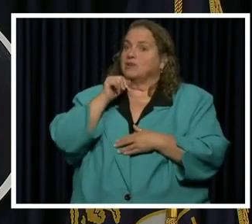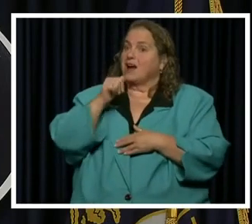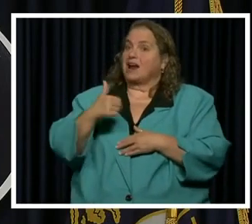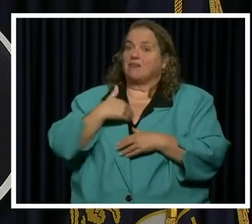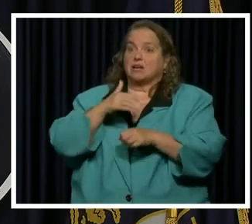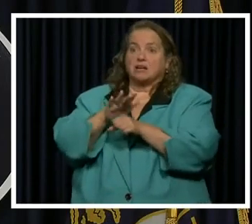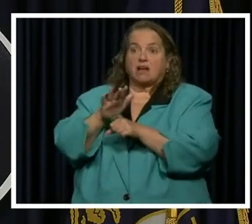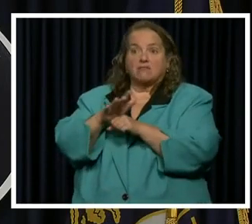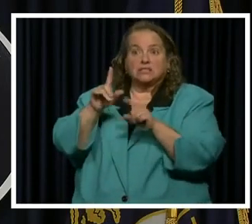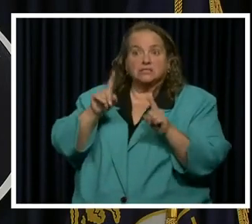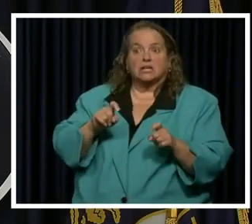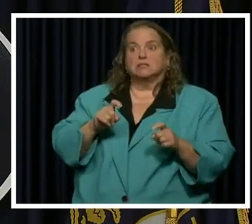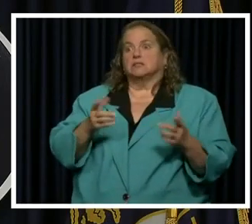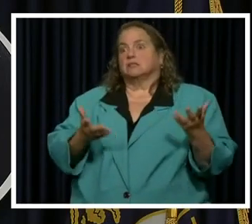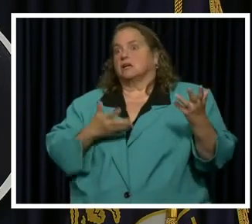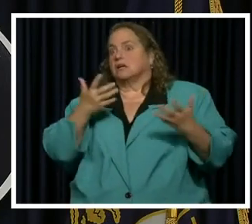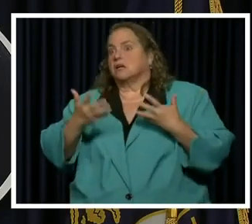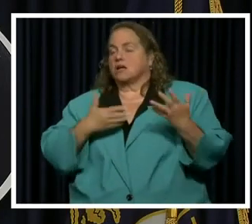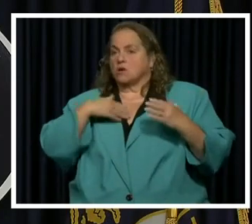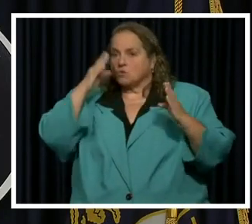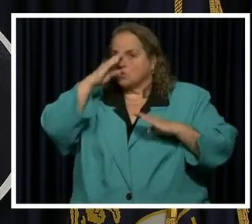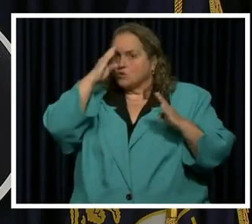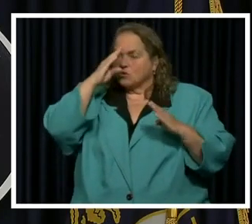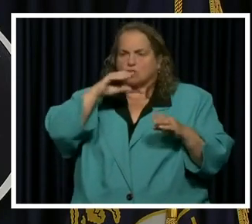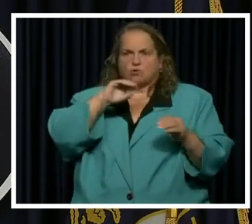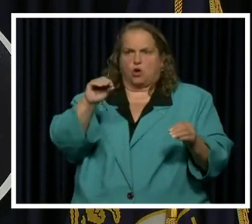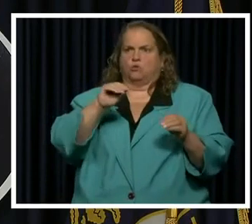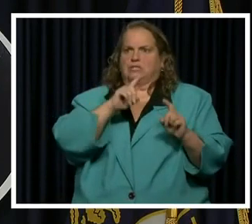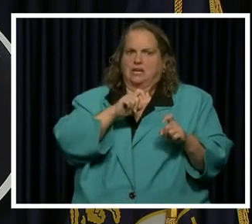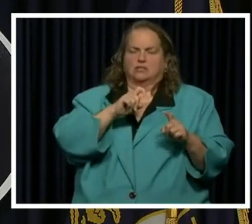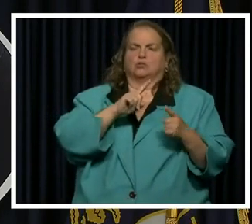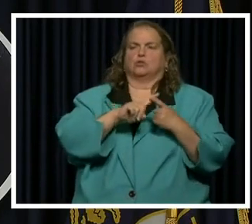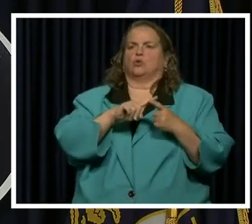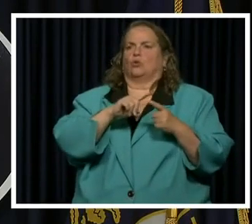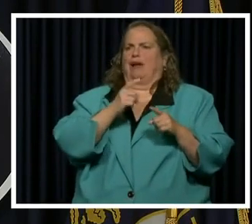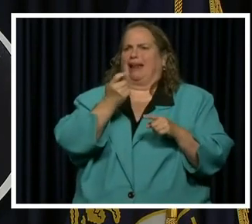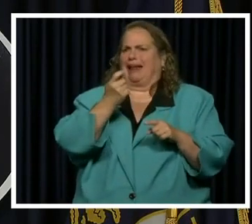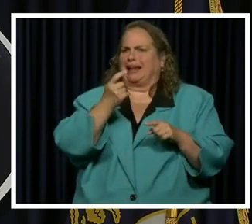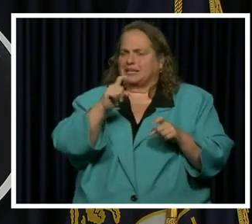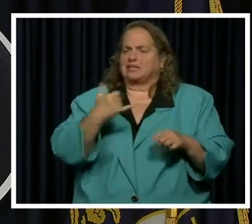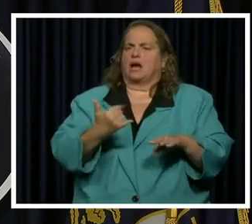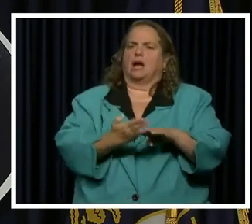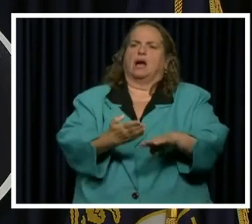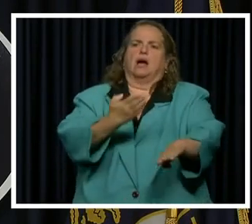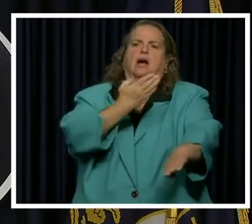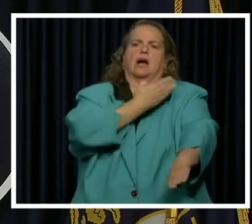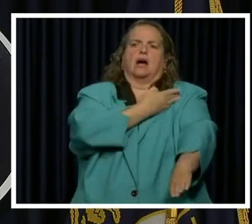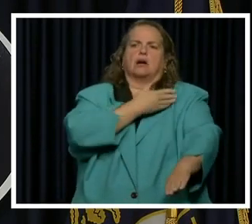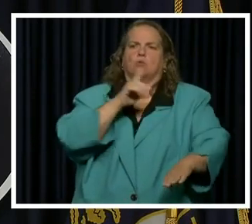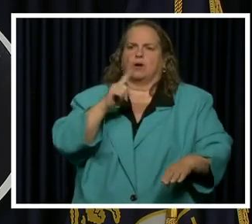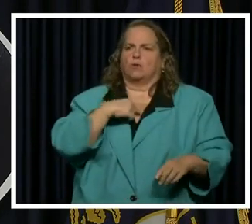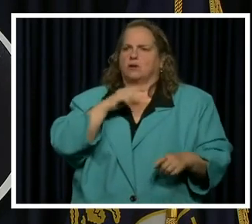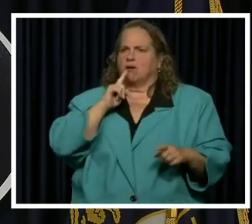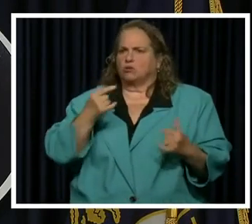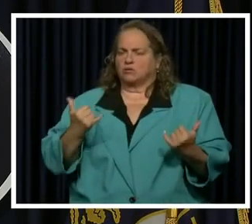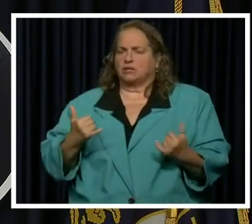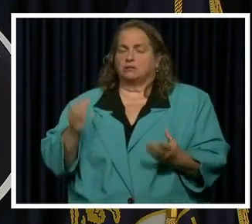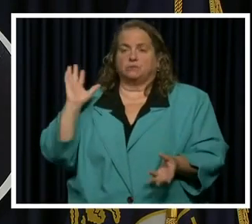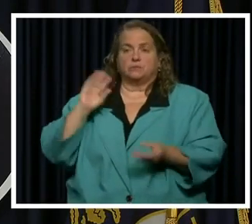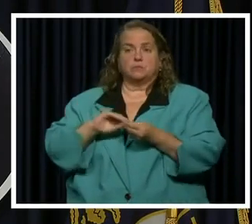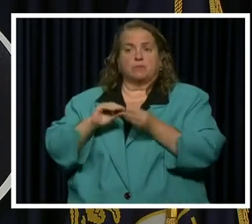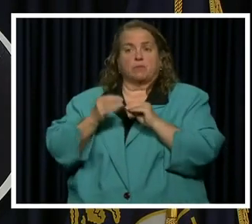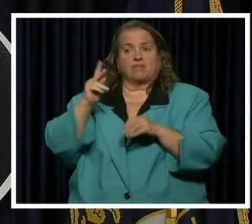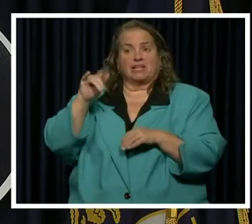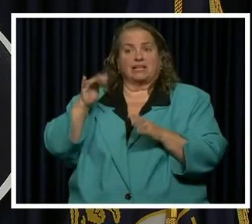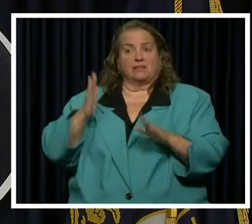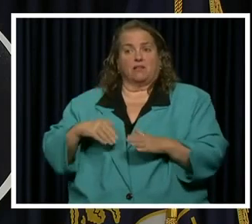having enough tests, not having tests at all originally to a brand new virus to where we are today. Total number of Kentuckians ever